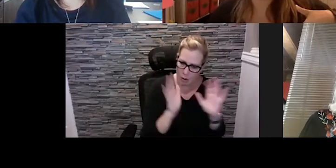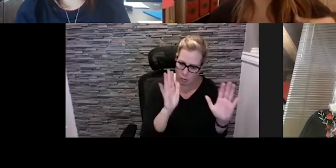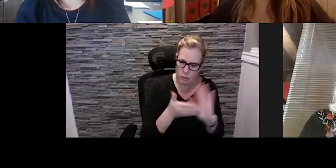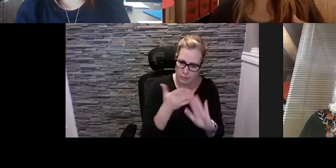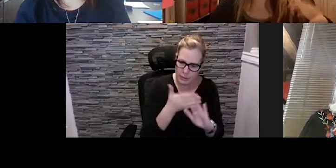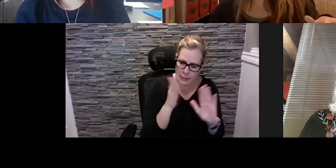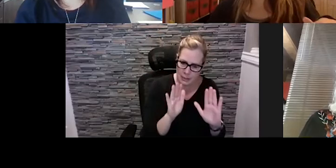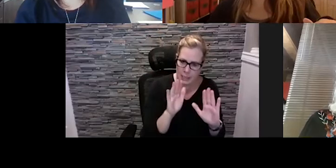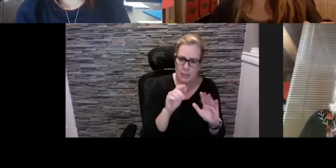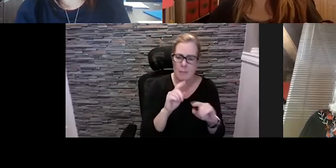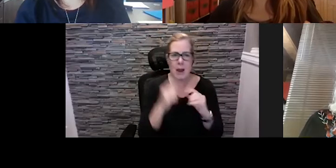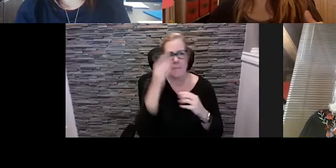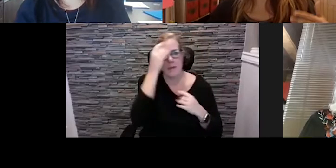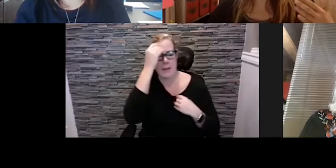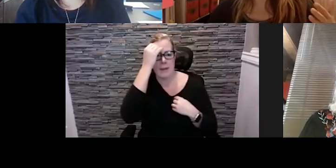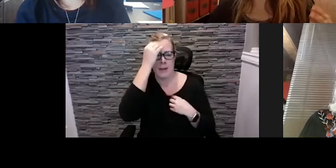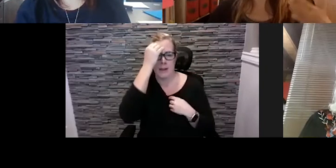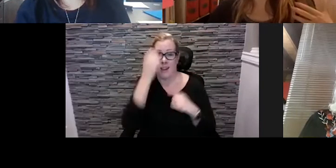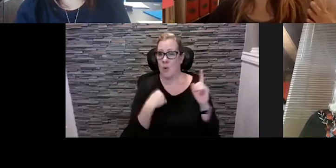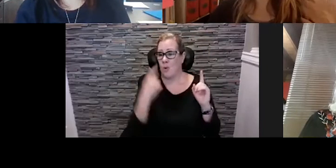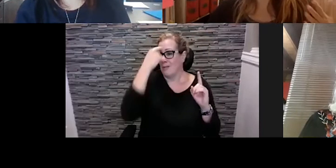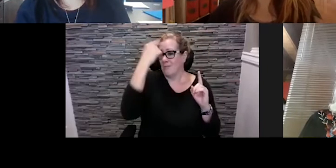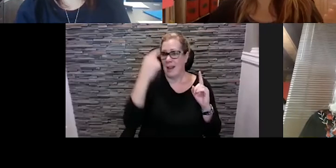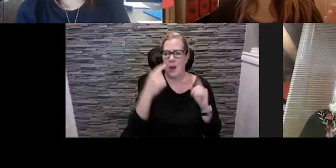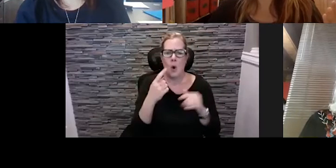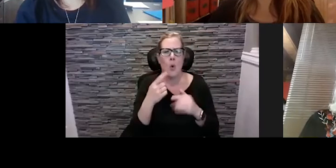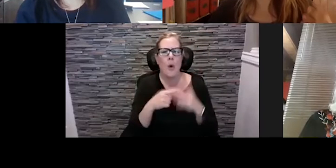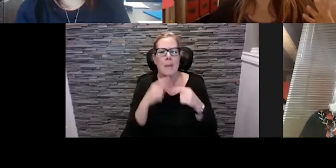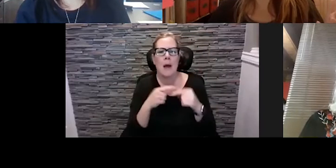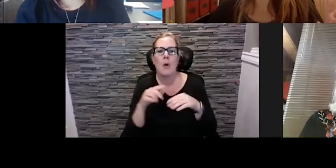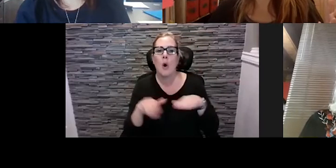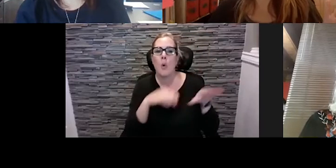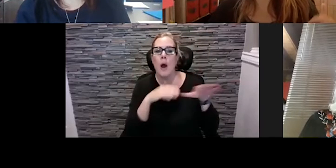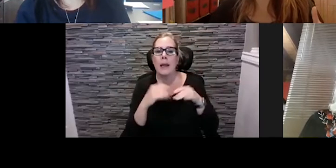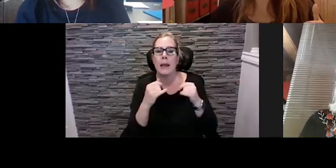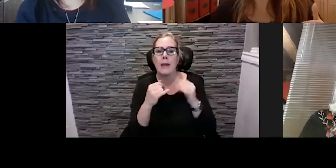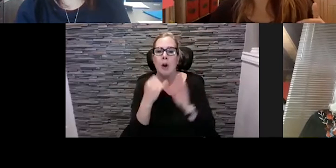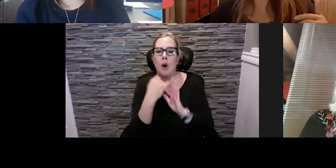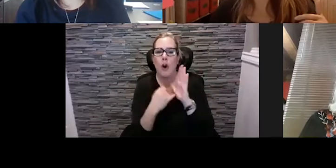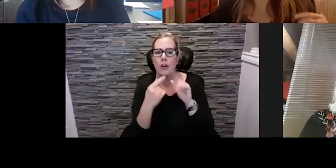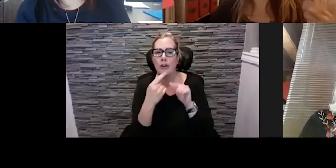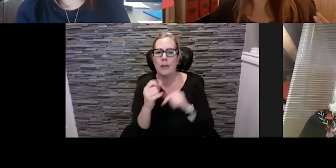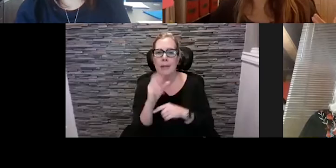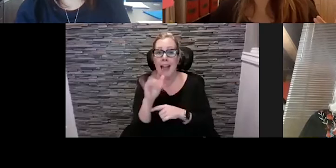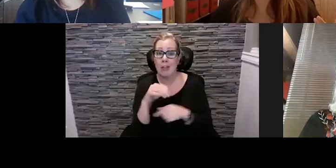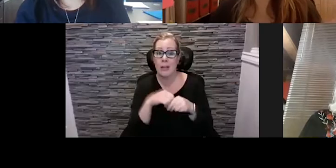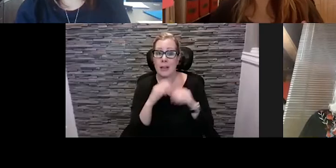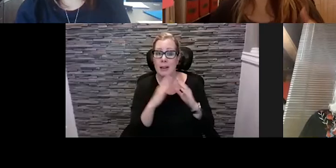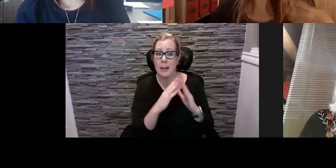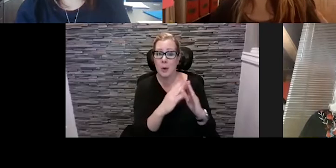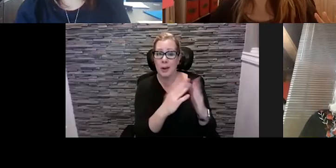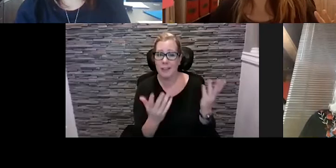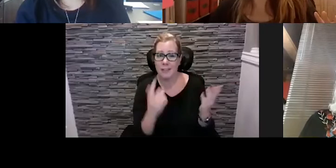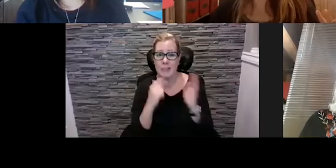have signed in because you know how to make it happen like what if you had a walking art gallery in a neighborhood and so at the beginning of the pandemic